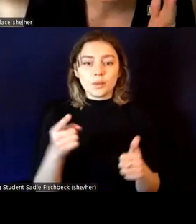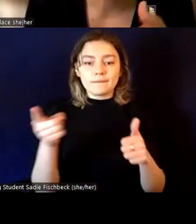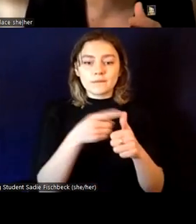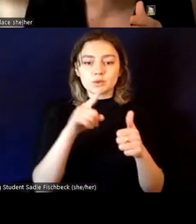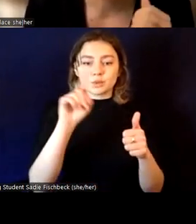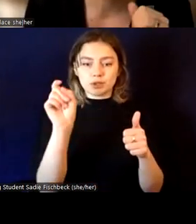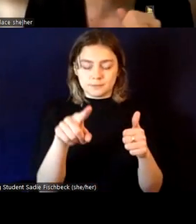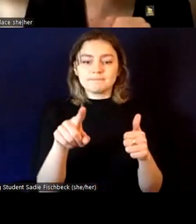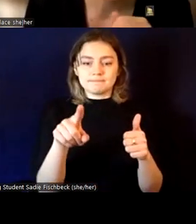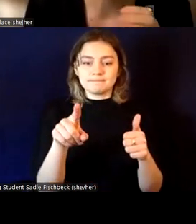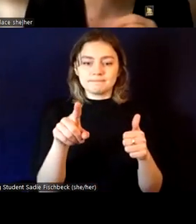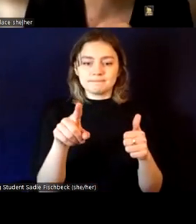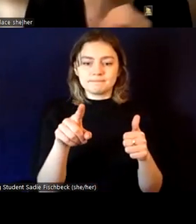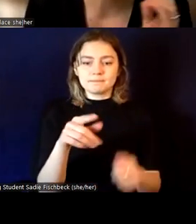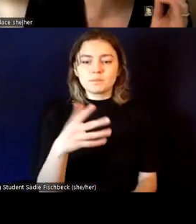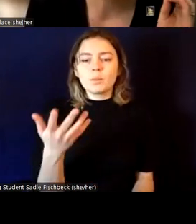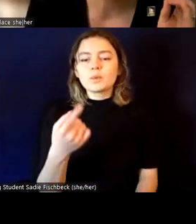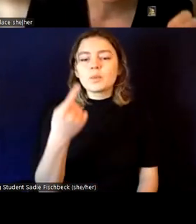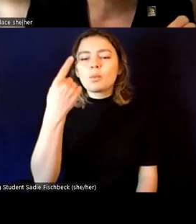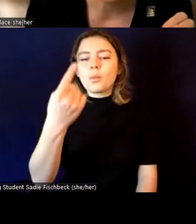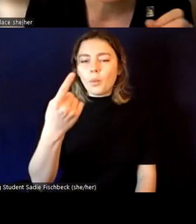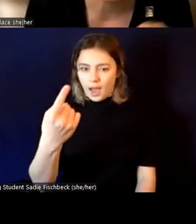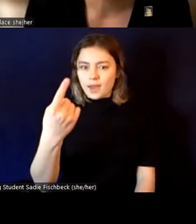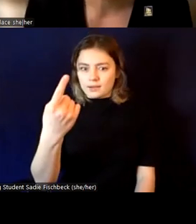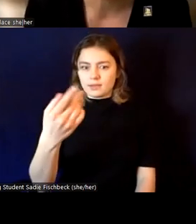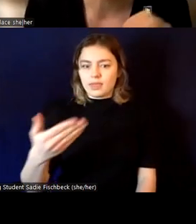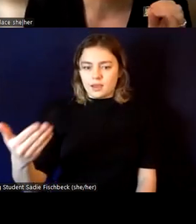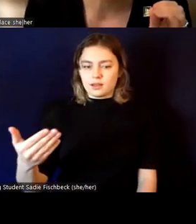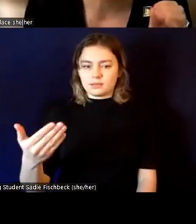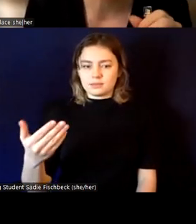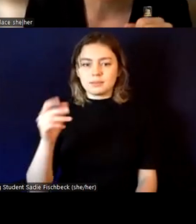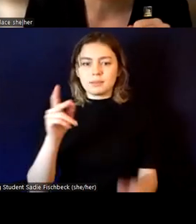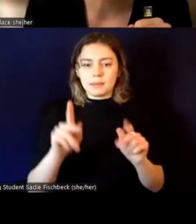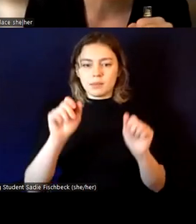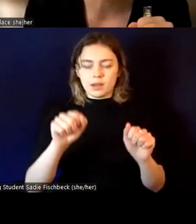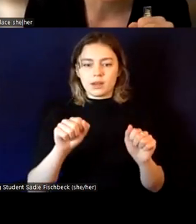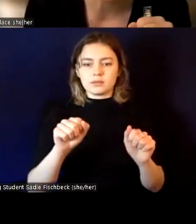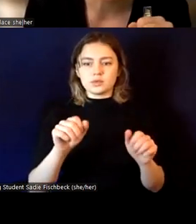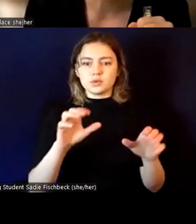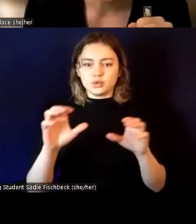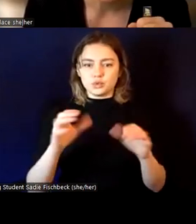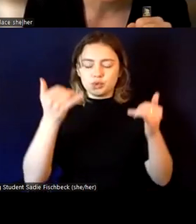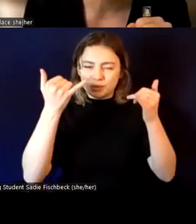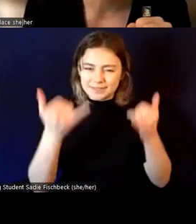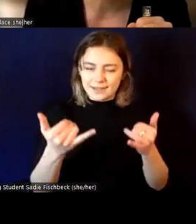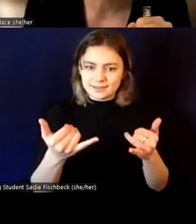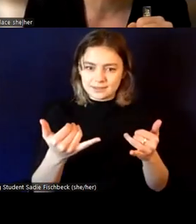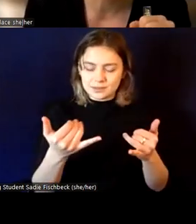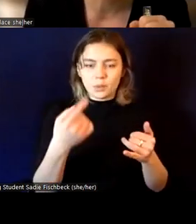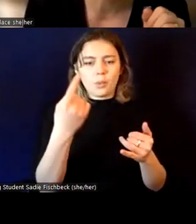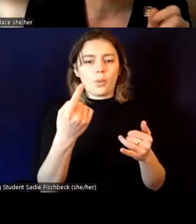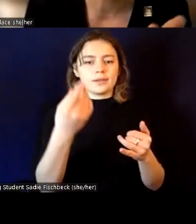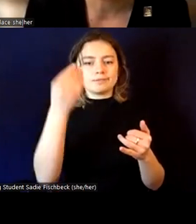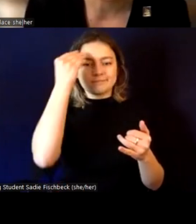one thing that people, an action that people can take today, or one key takeaway that you want people to remember. And we'll start